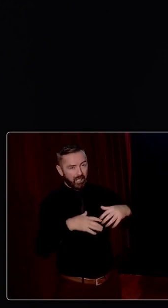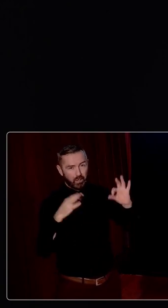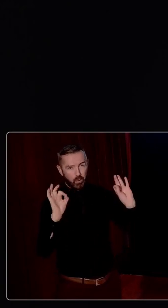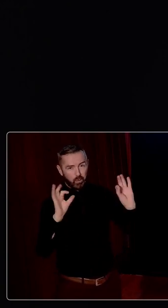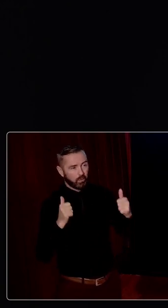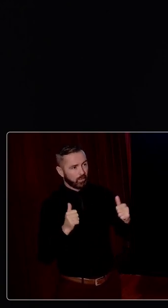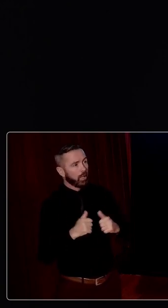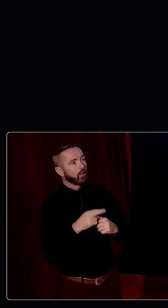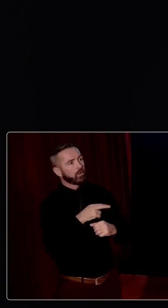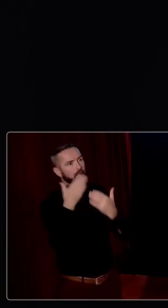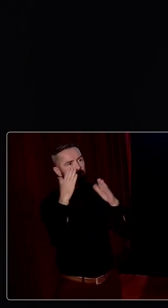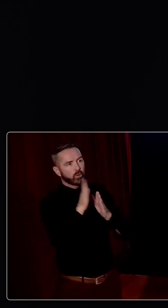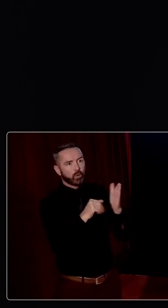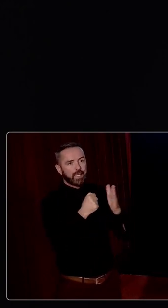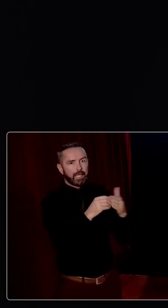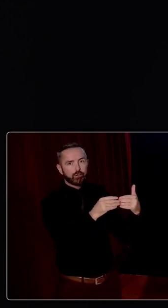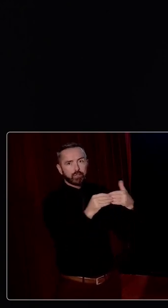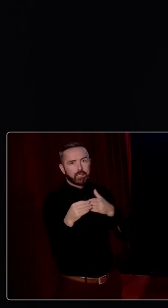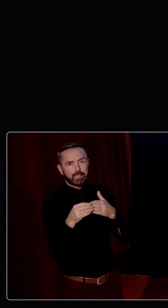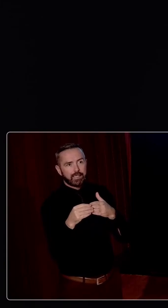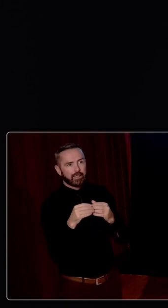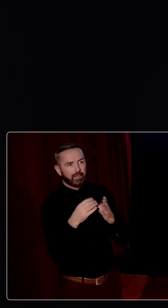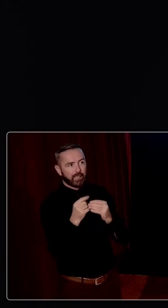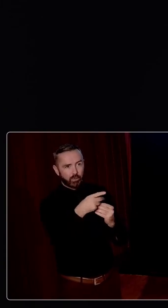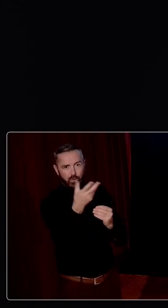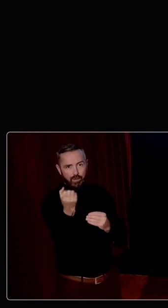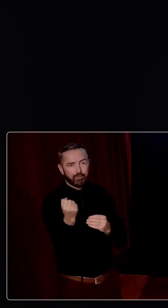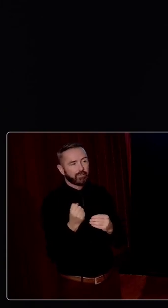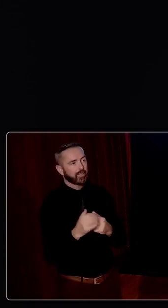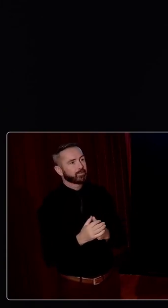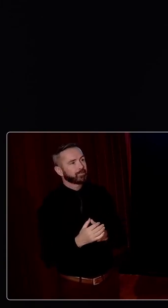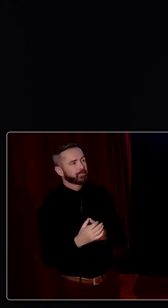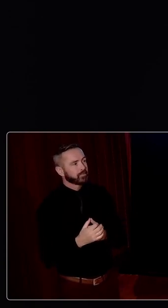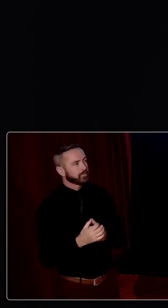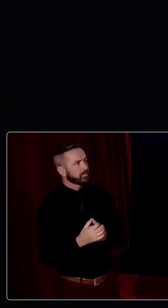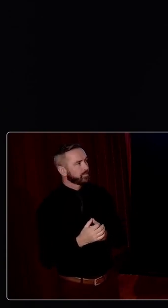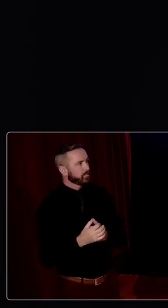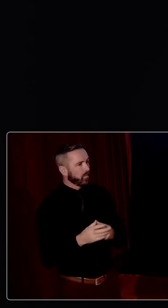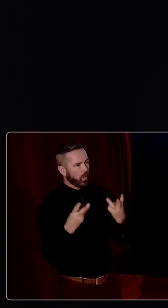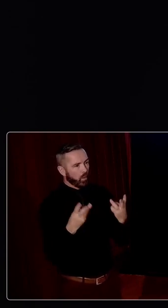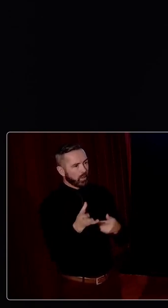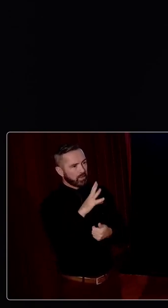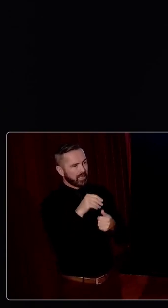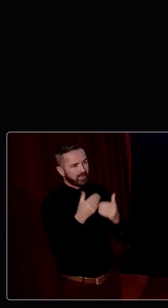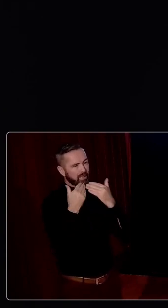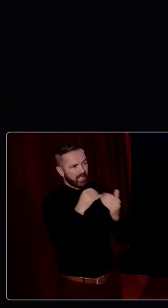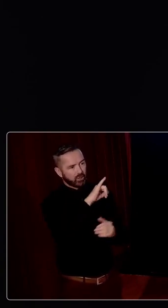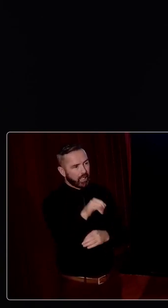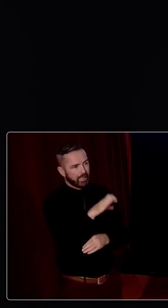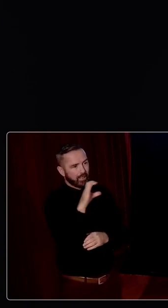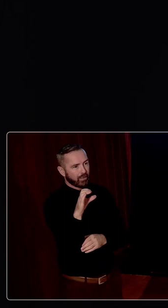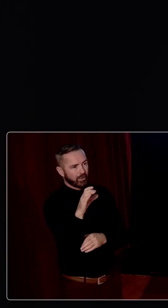you really have shown the industry leading credentials that you have in that field. I want to pay particular thanks to Jenny Costolo,